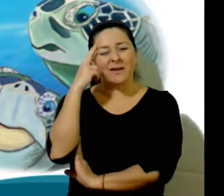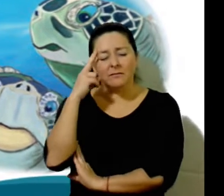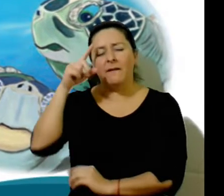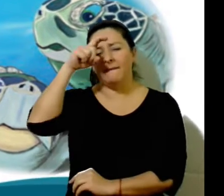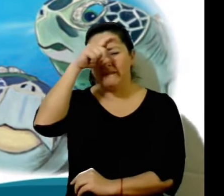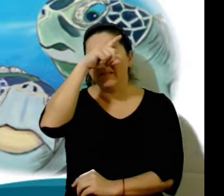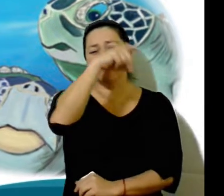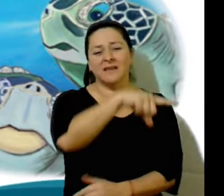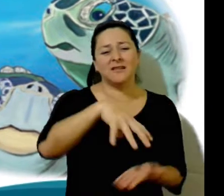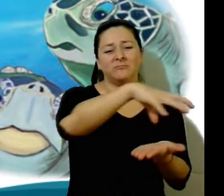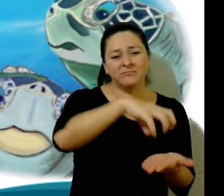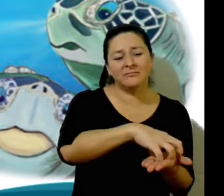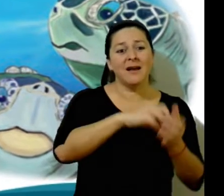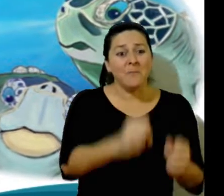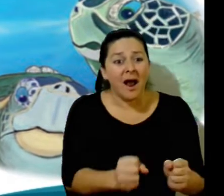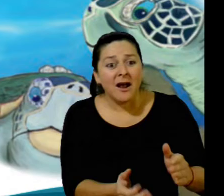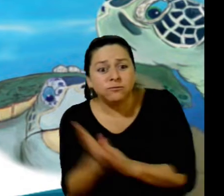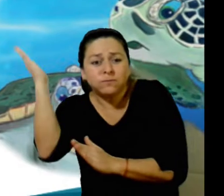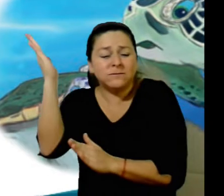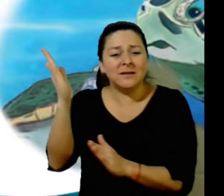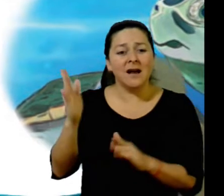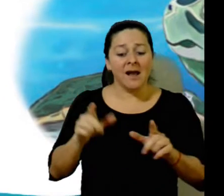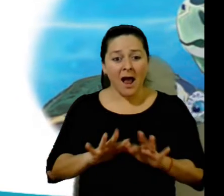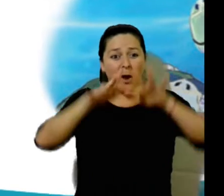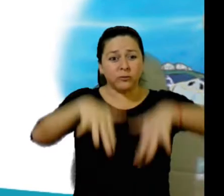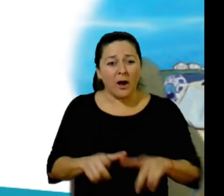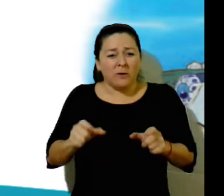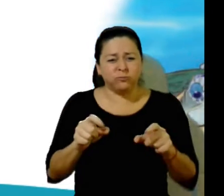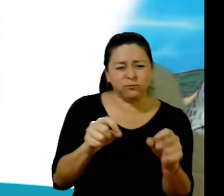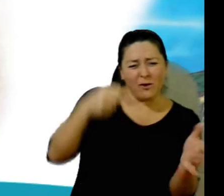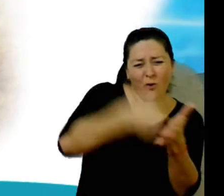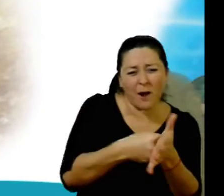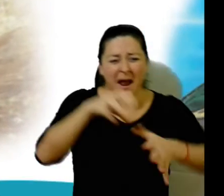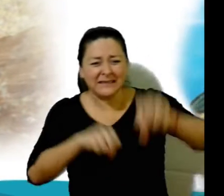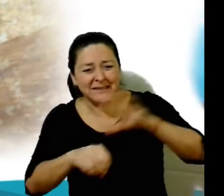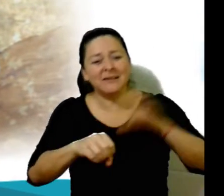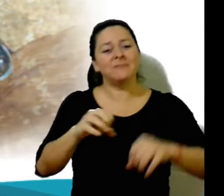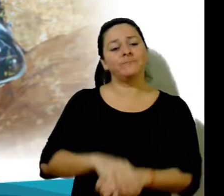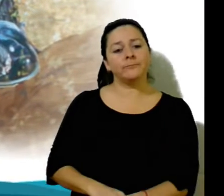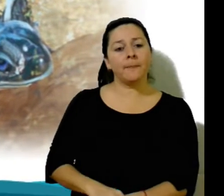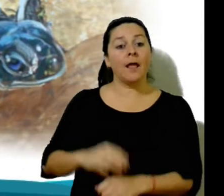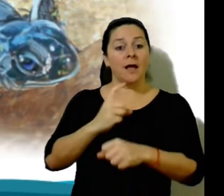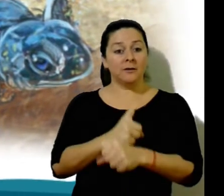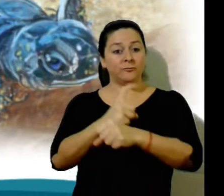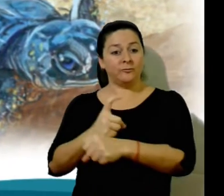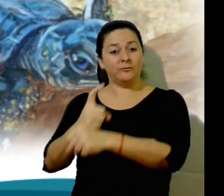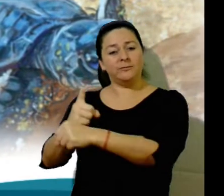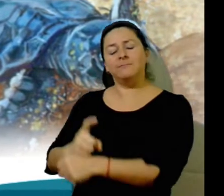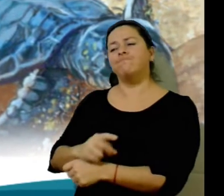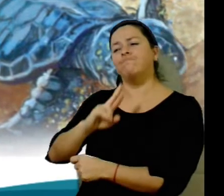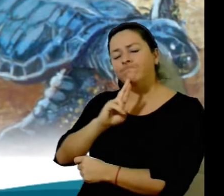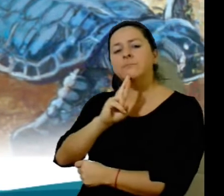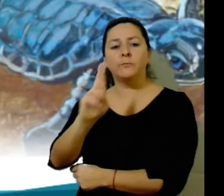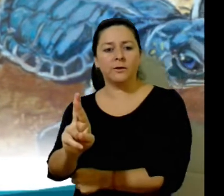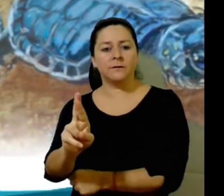Do you hear that sound? It's calling us! It's the sound of the ghost crabs. Do you remember how difficult it was to leave the